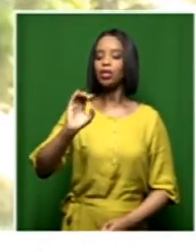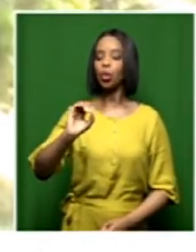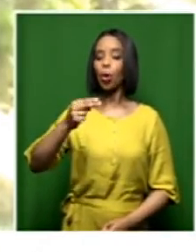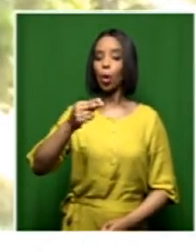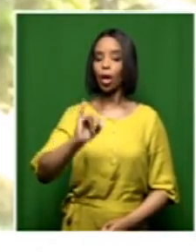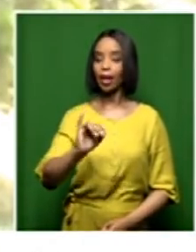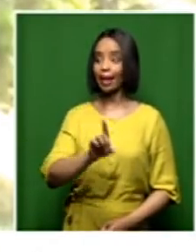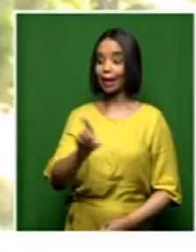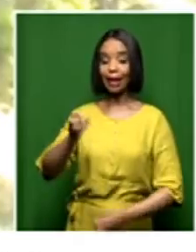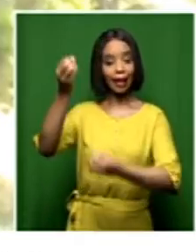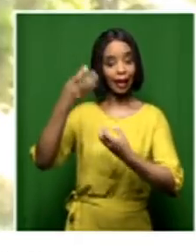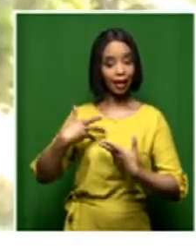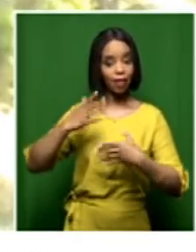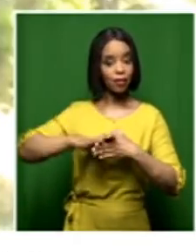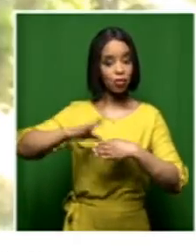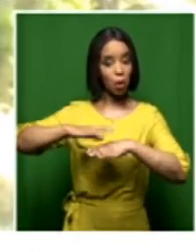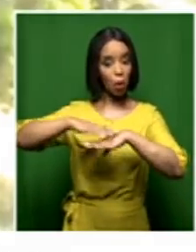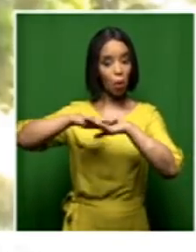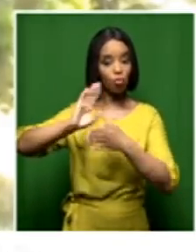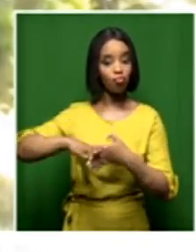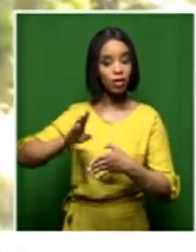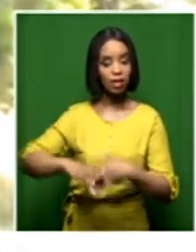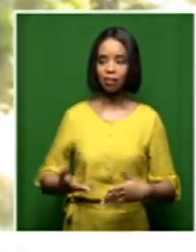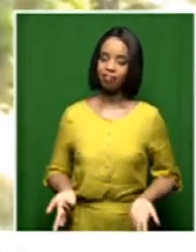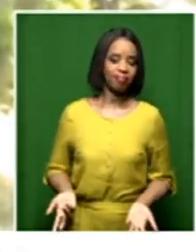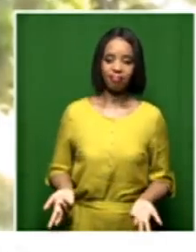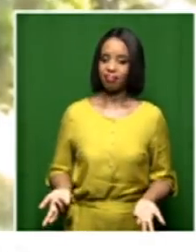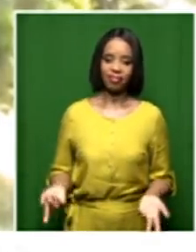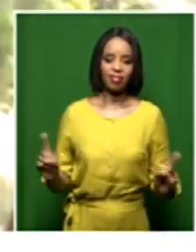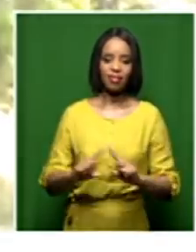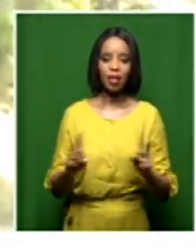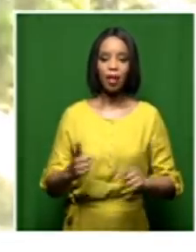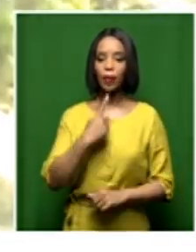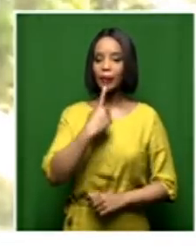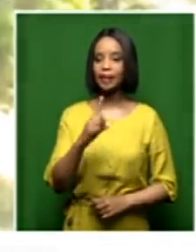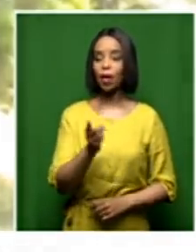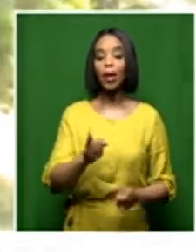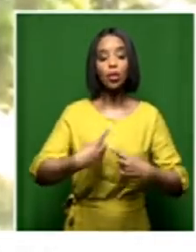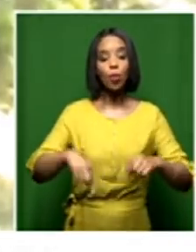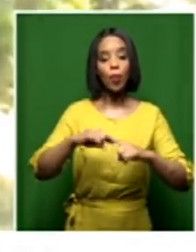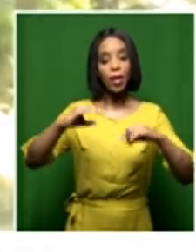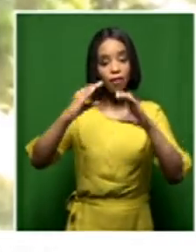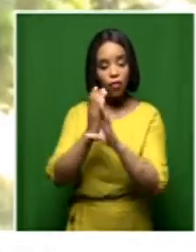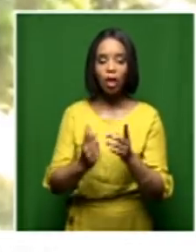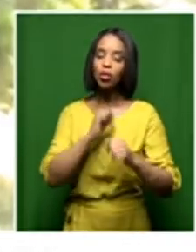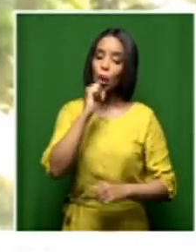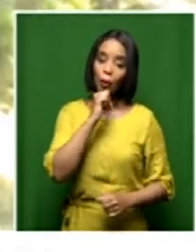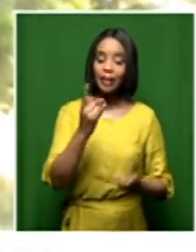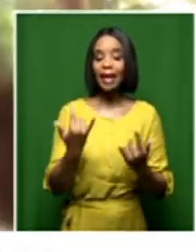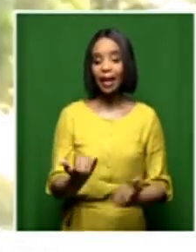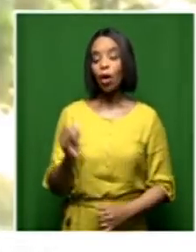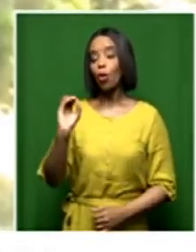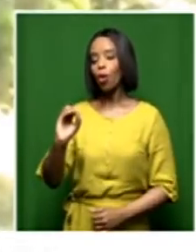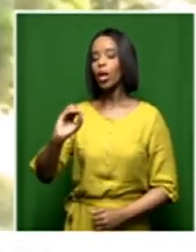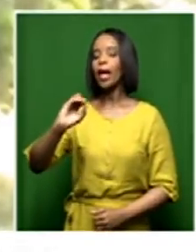reasons. But we just go beyond that to say, our focus, whether there's Batoi there today or Kronye,